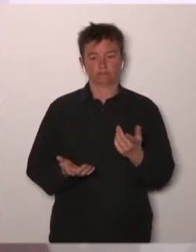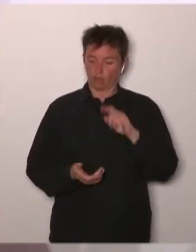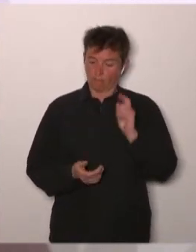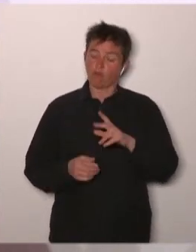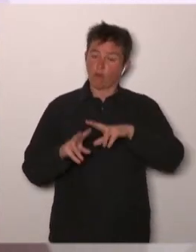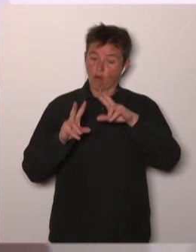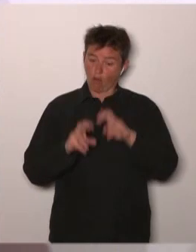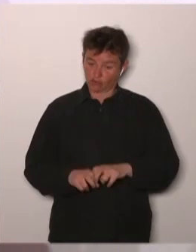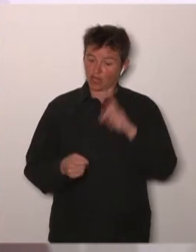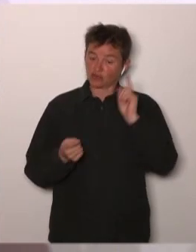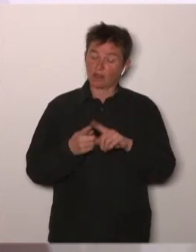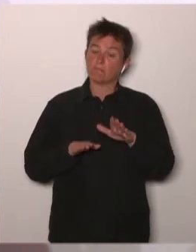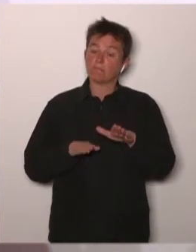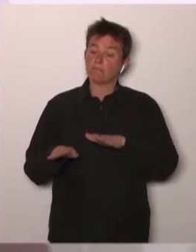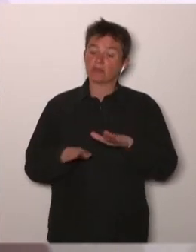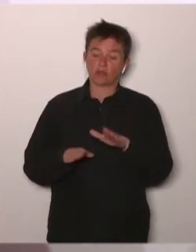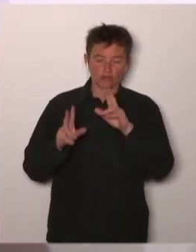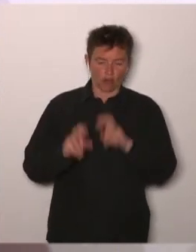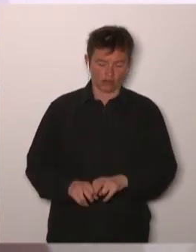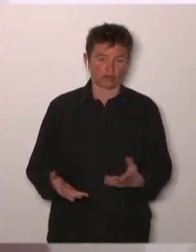so that what do you call research on research